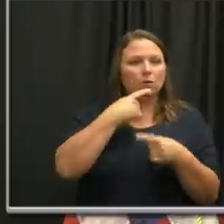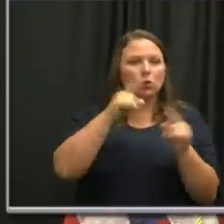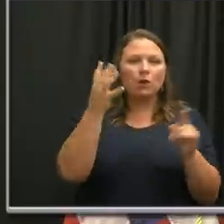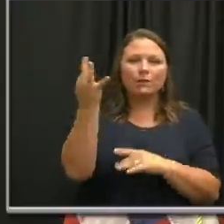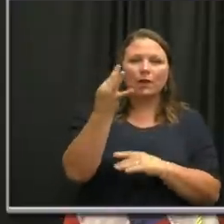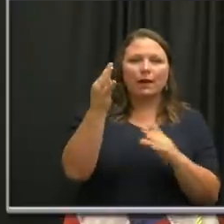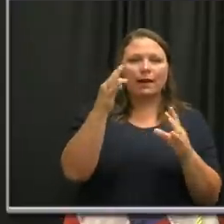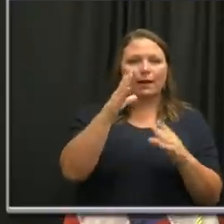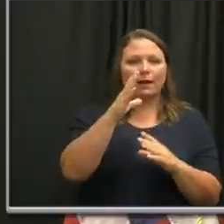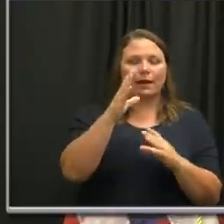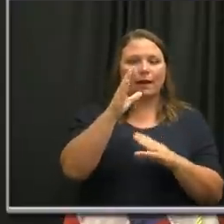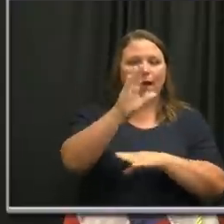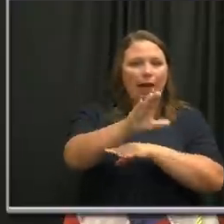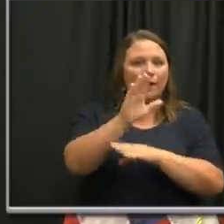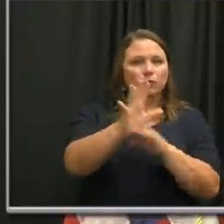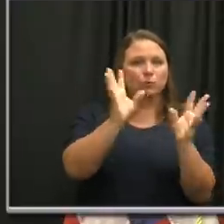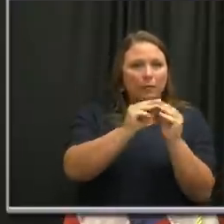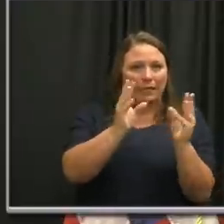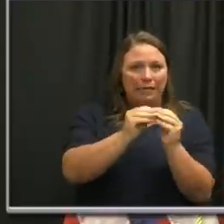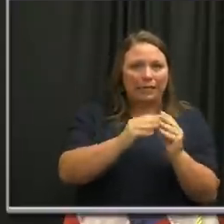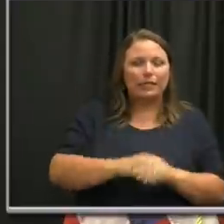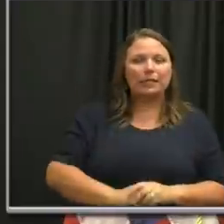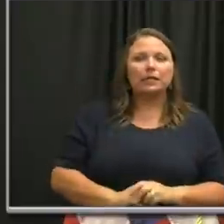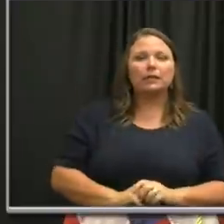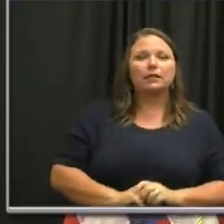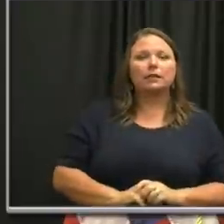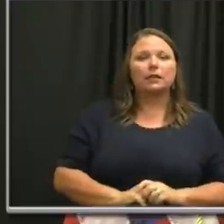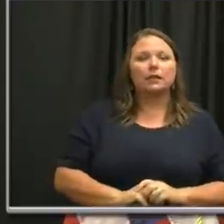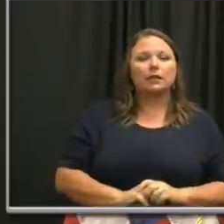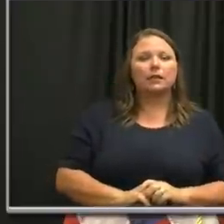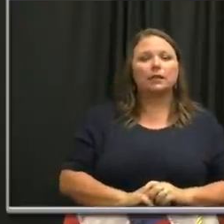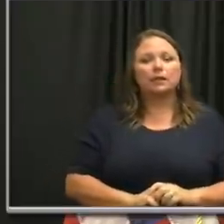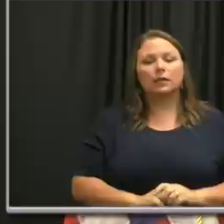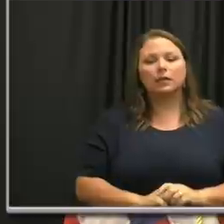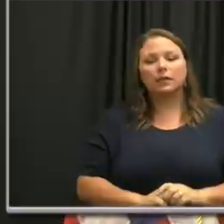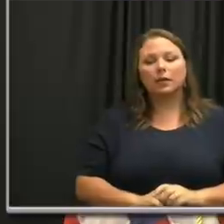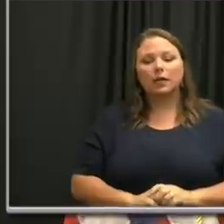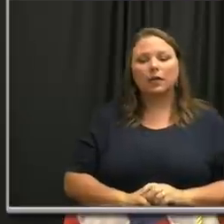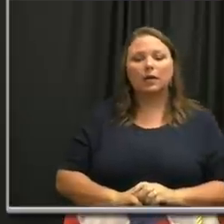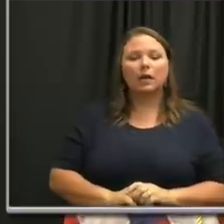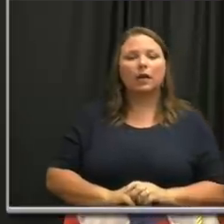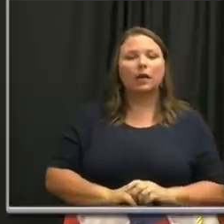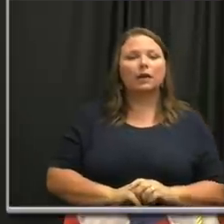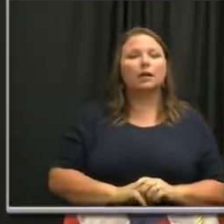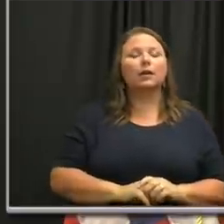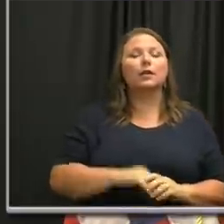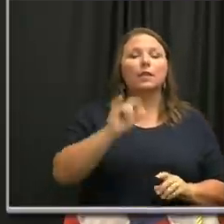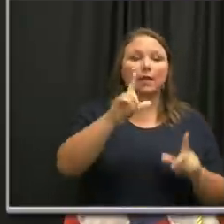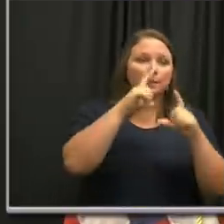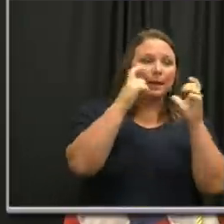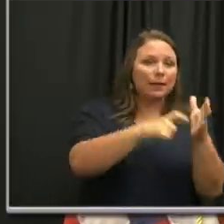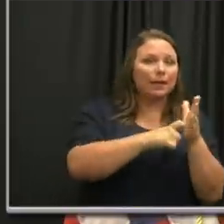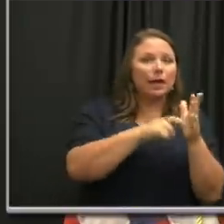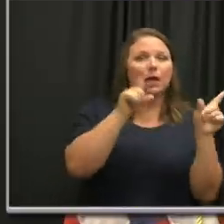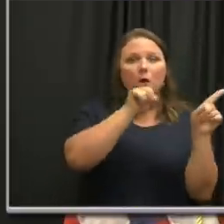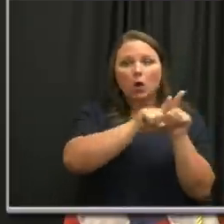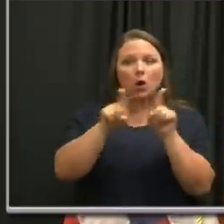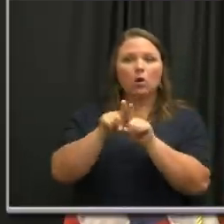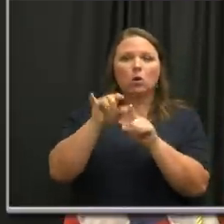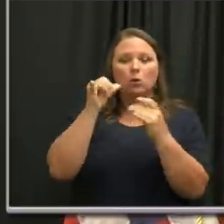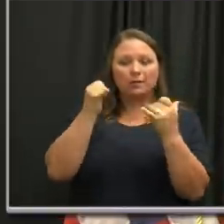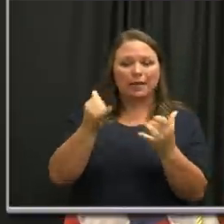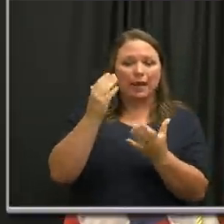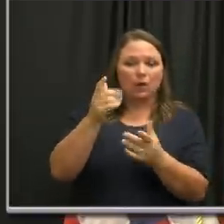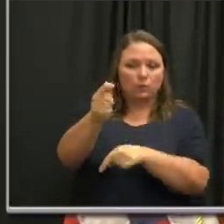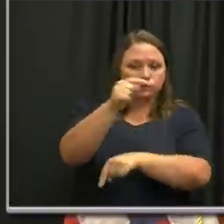meeting as my capacity as chair of the Board of Health, as well as now what is a big step to